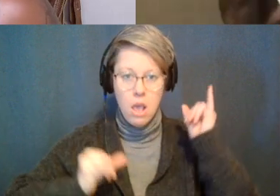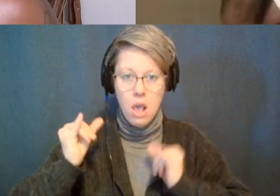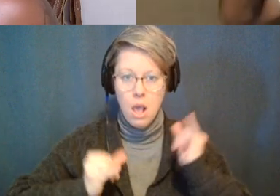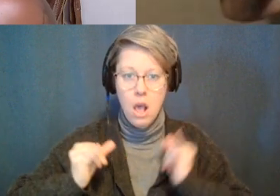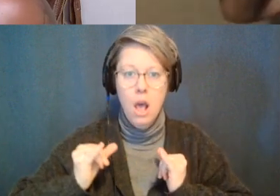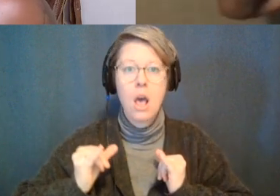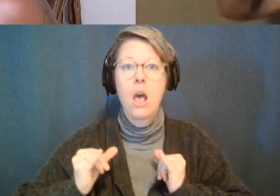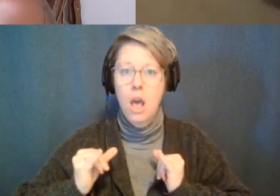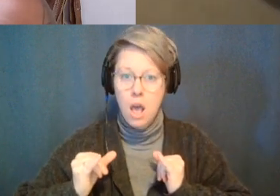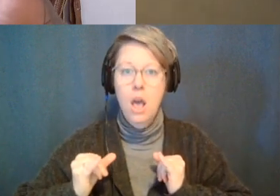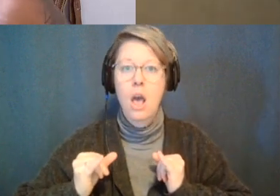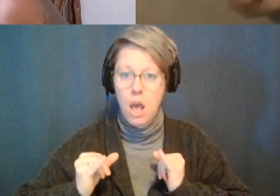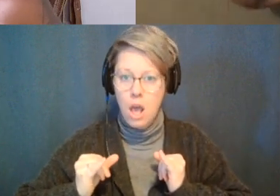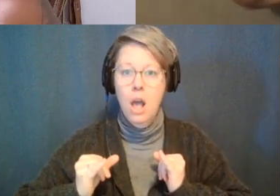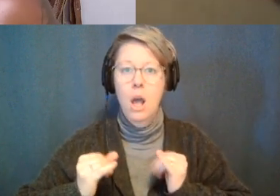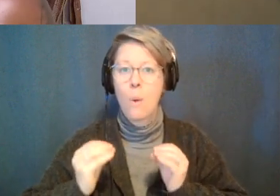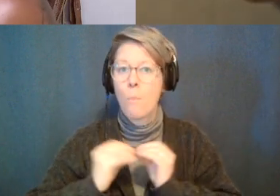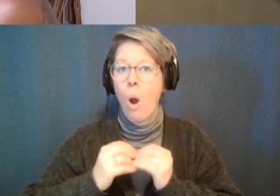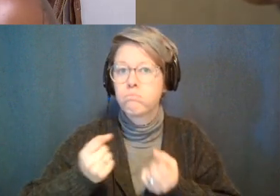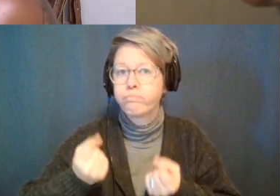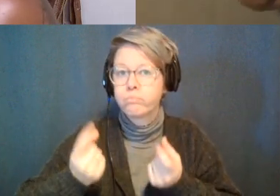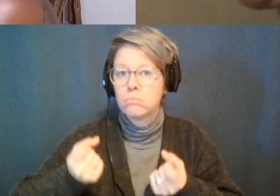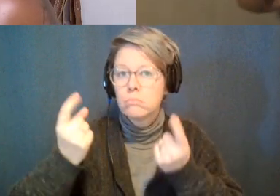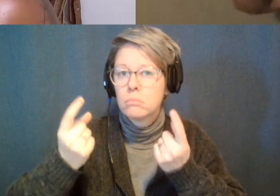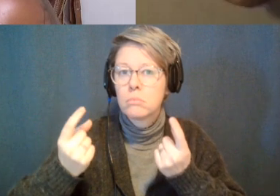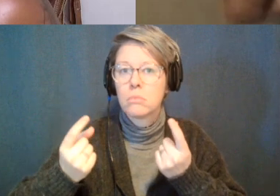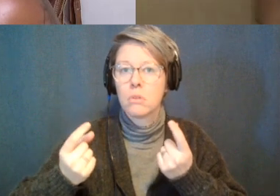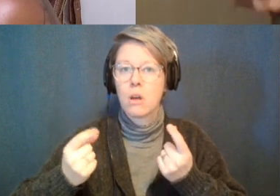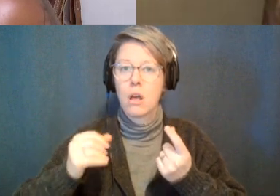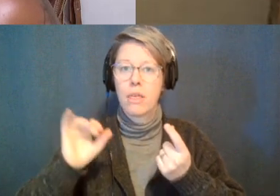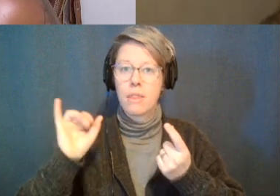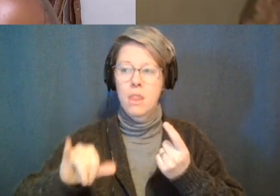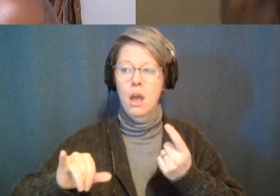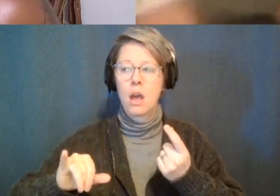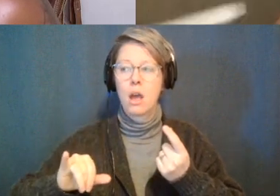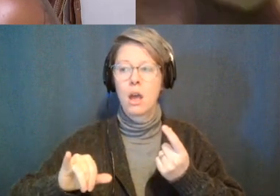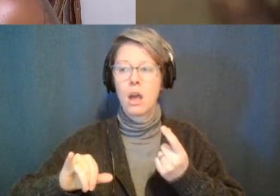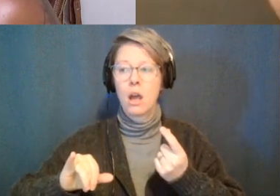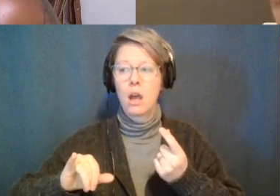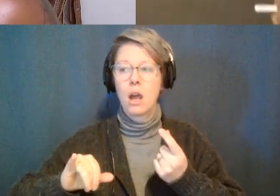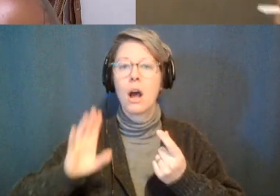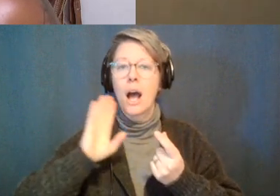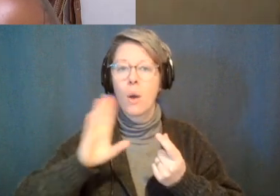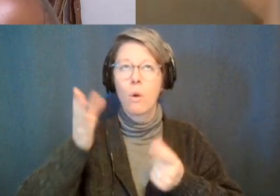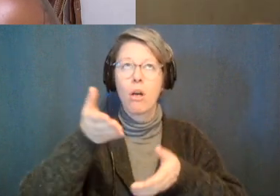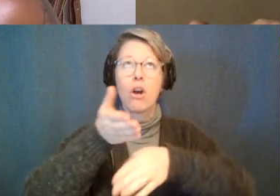came from or or more details about the insecurity or coming forward then you would say i'm going to call forward kala